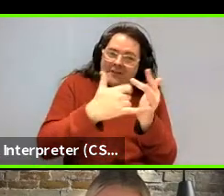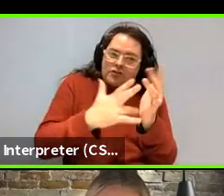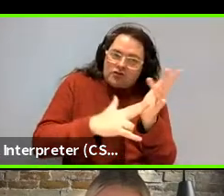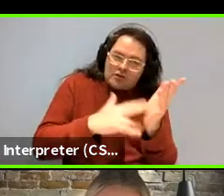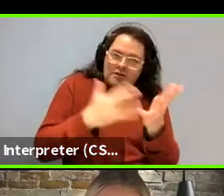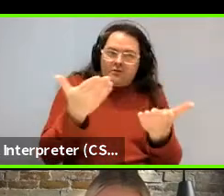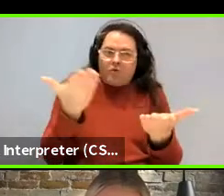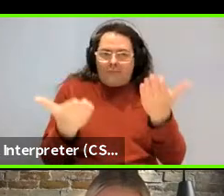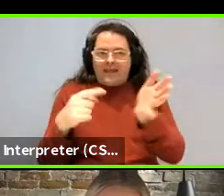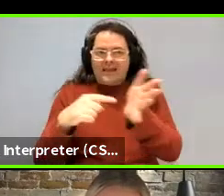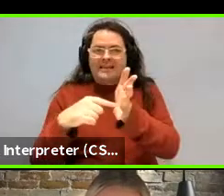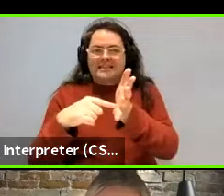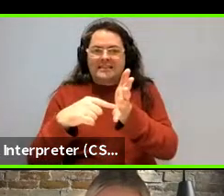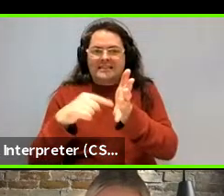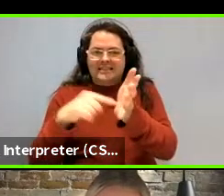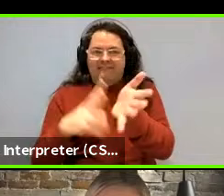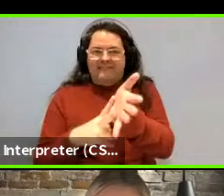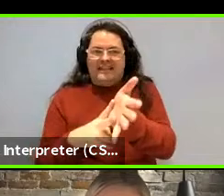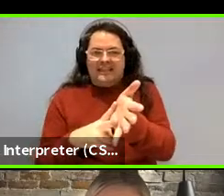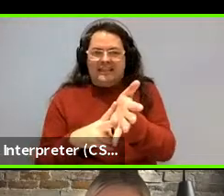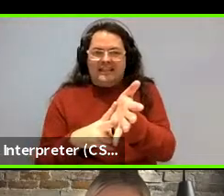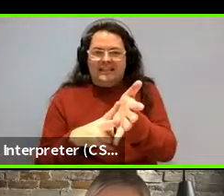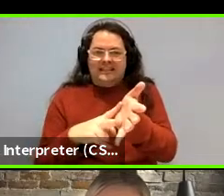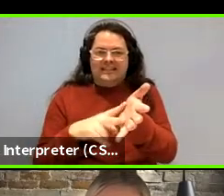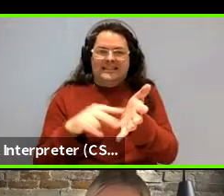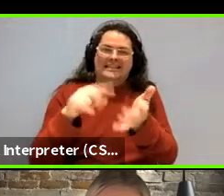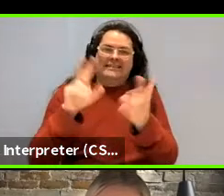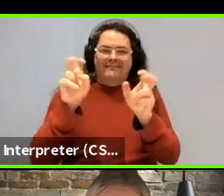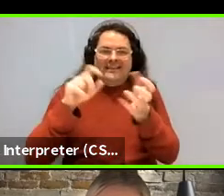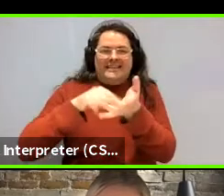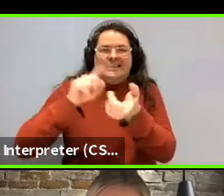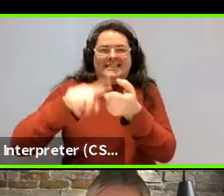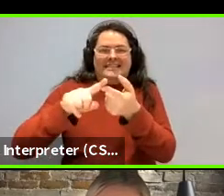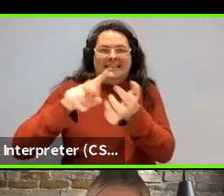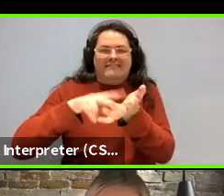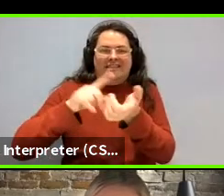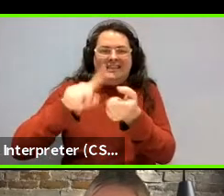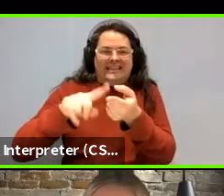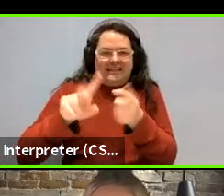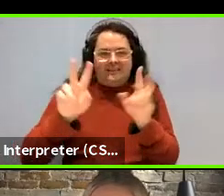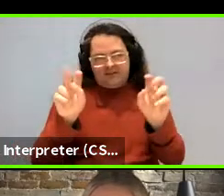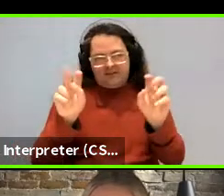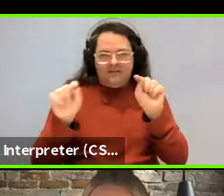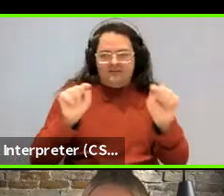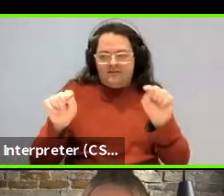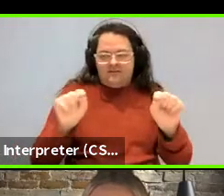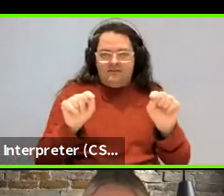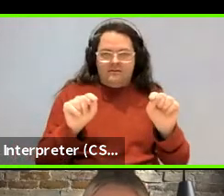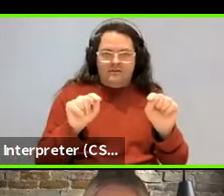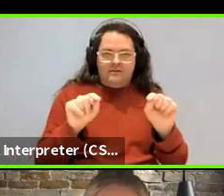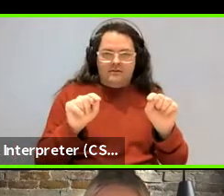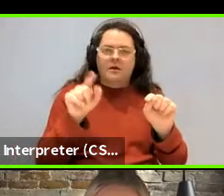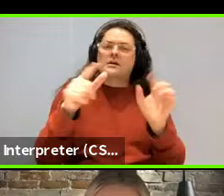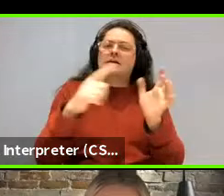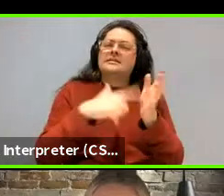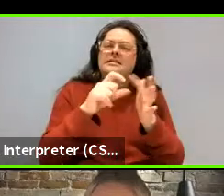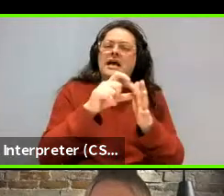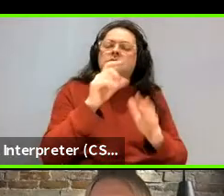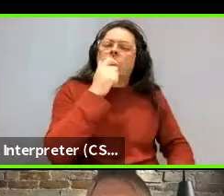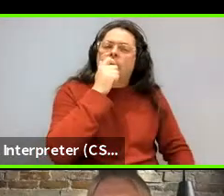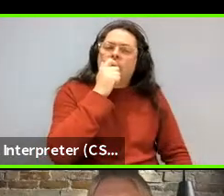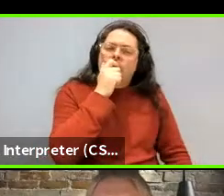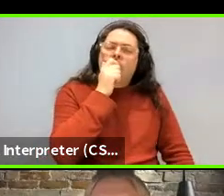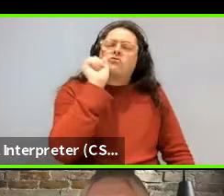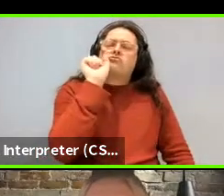right? Like when do people use? Oh, but that's, um, so, so yeah, so you have a